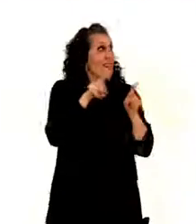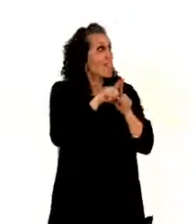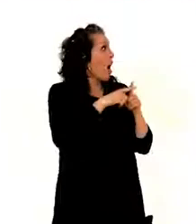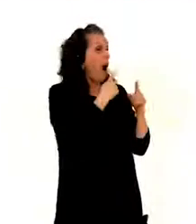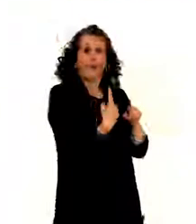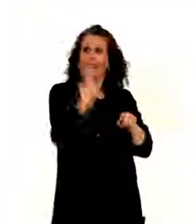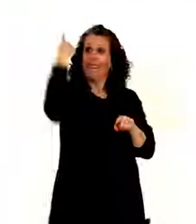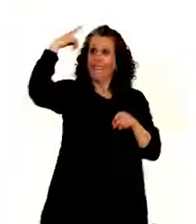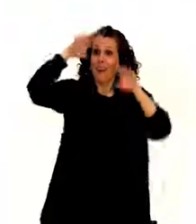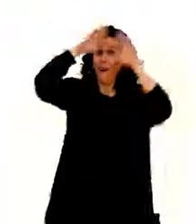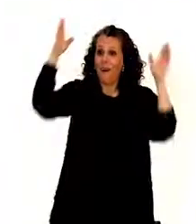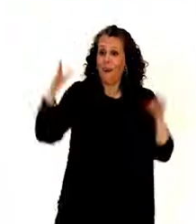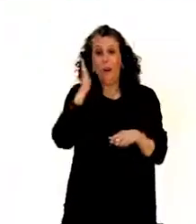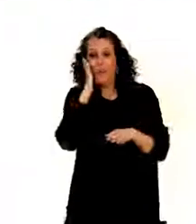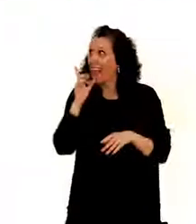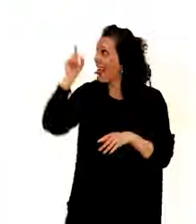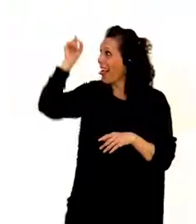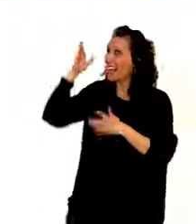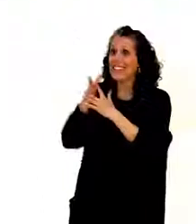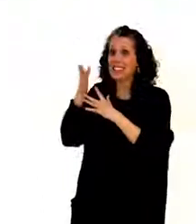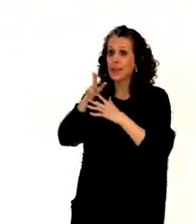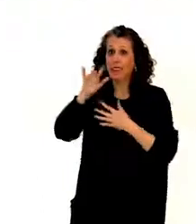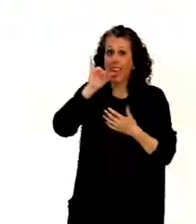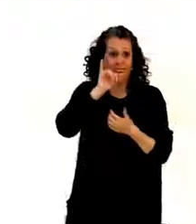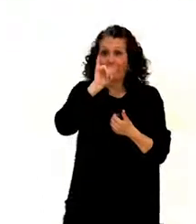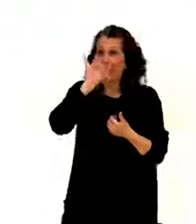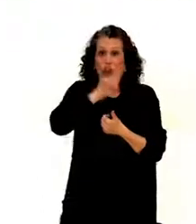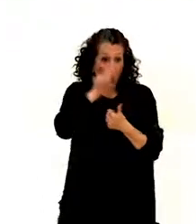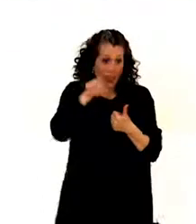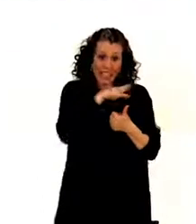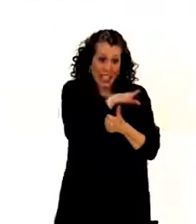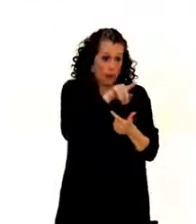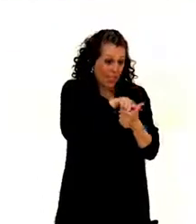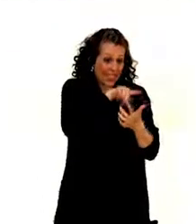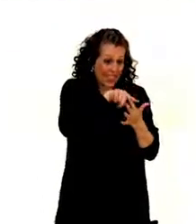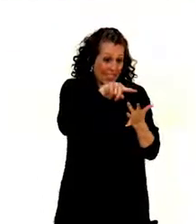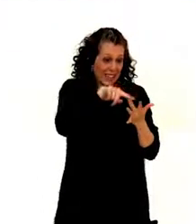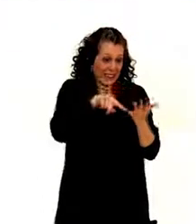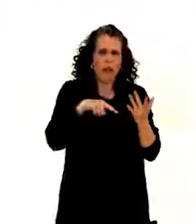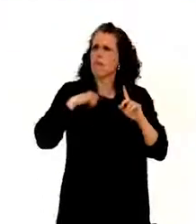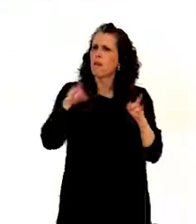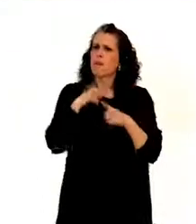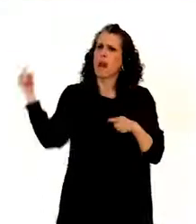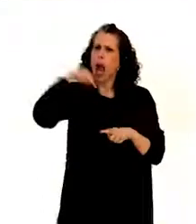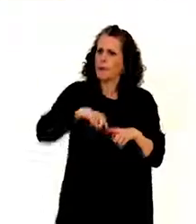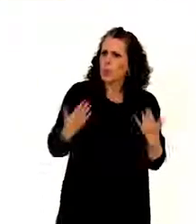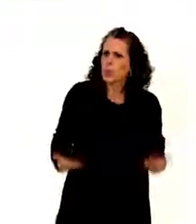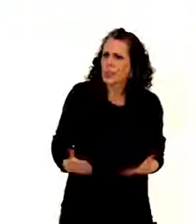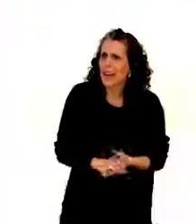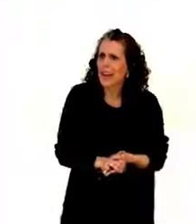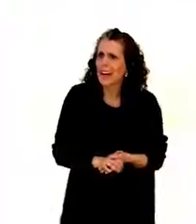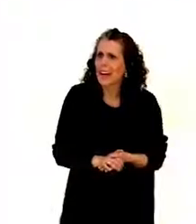House, and if this building wasn't accessible, I wouldn't be here with you today. So this is a demonstration of how important